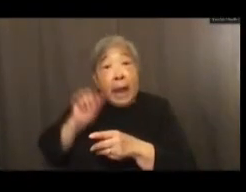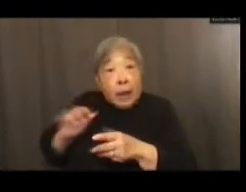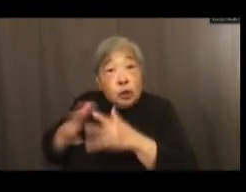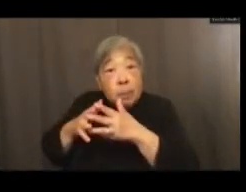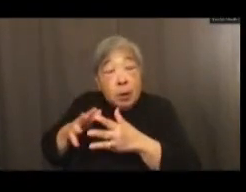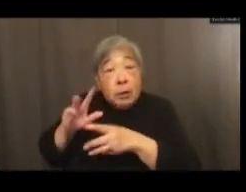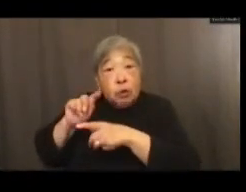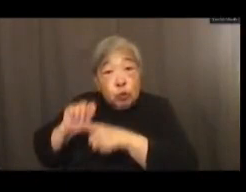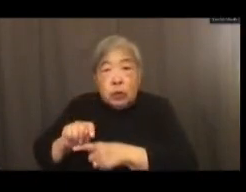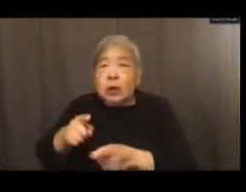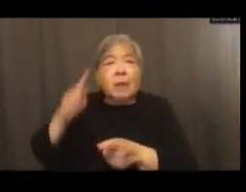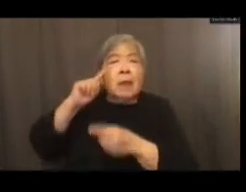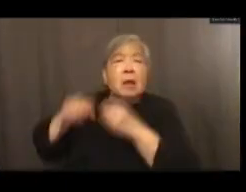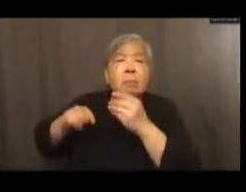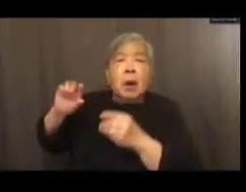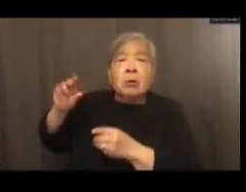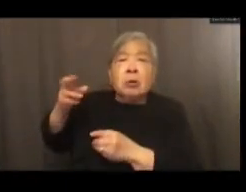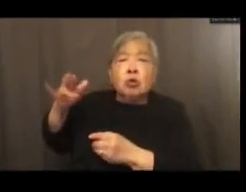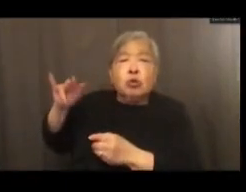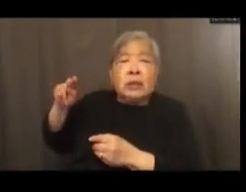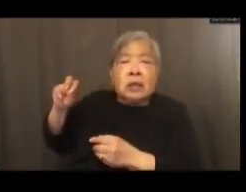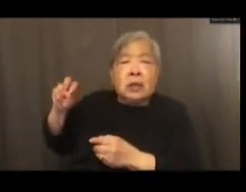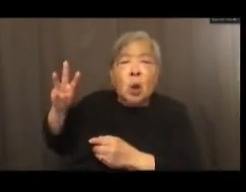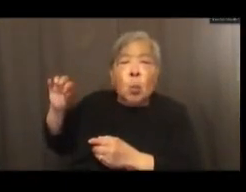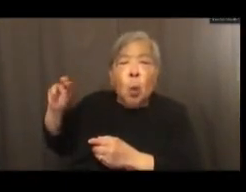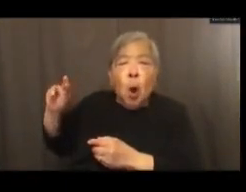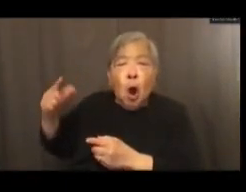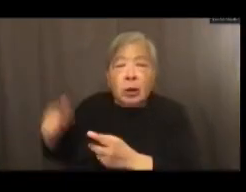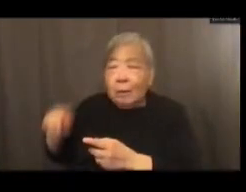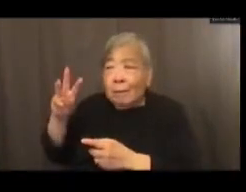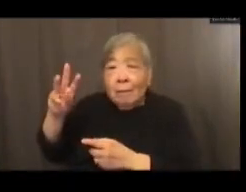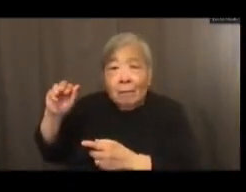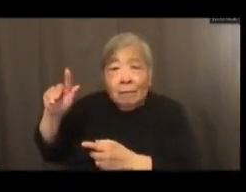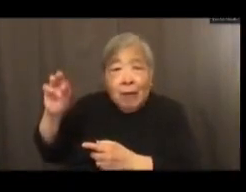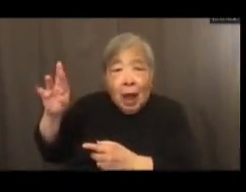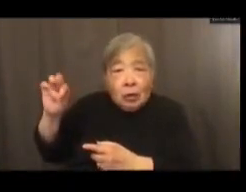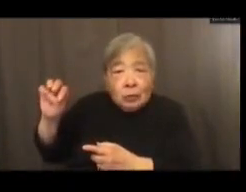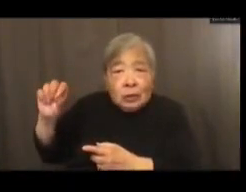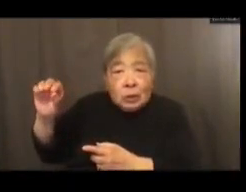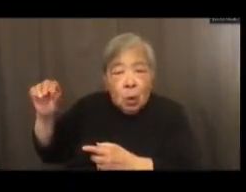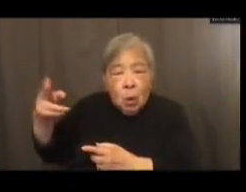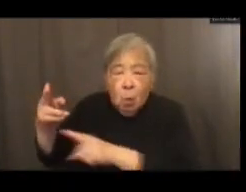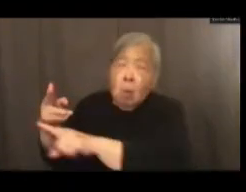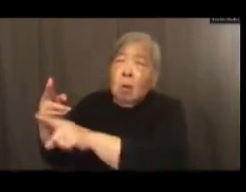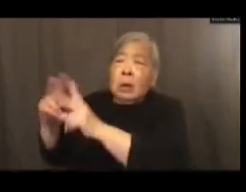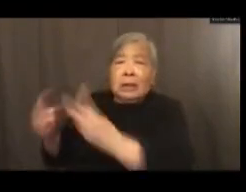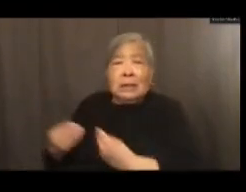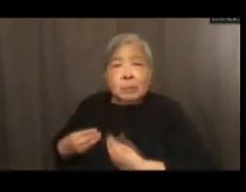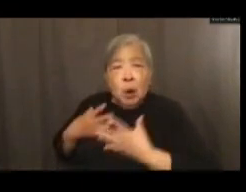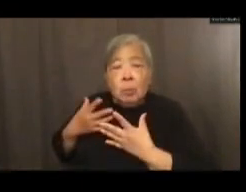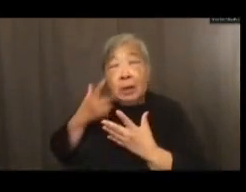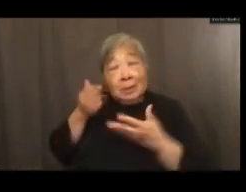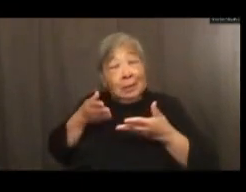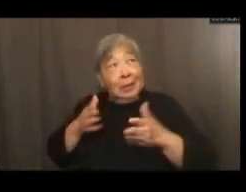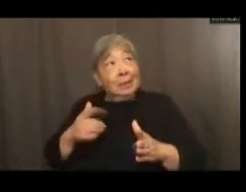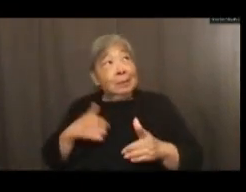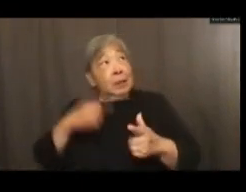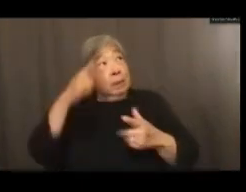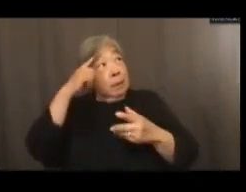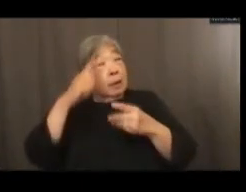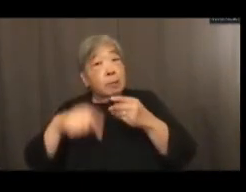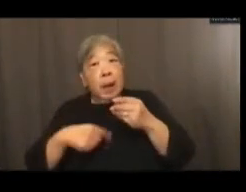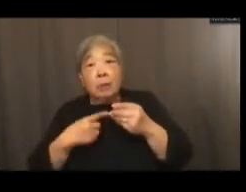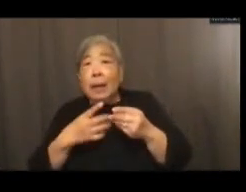Christina Wong and Valerie So, it's an inspiring tradition because it allows me to think, along with all of you museum